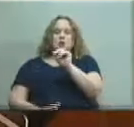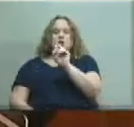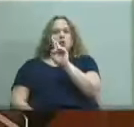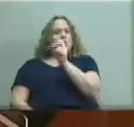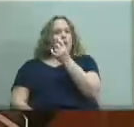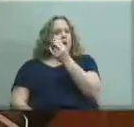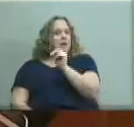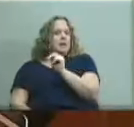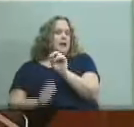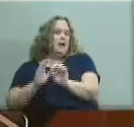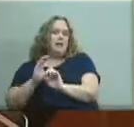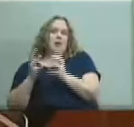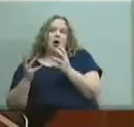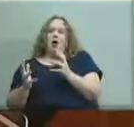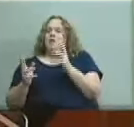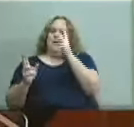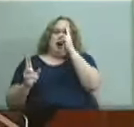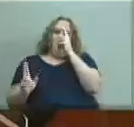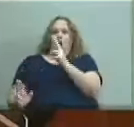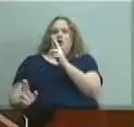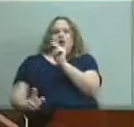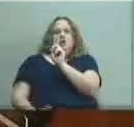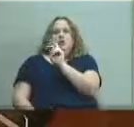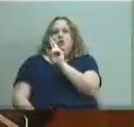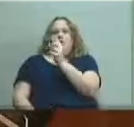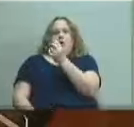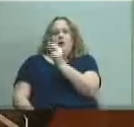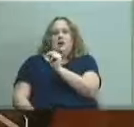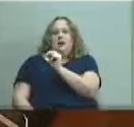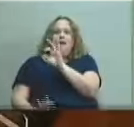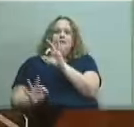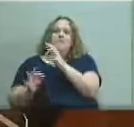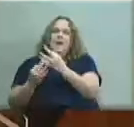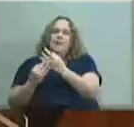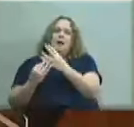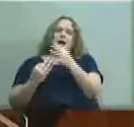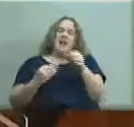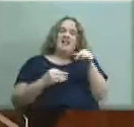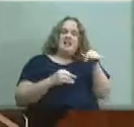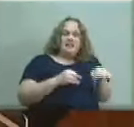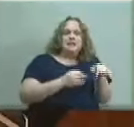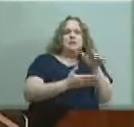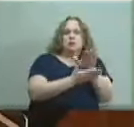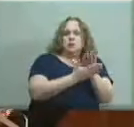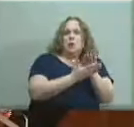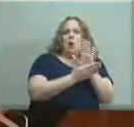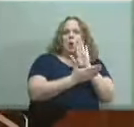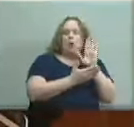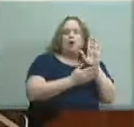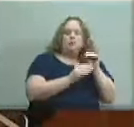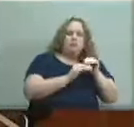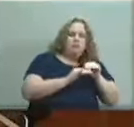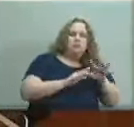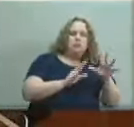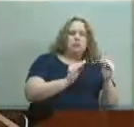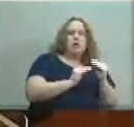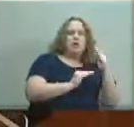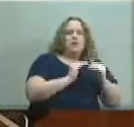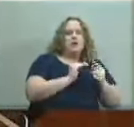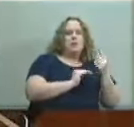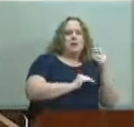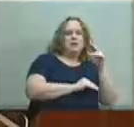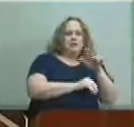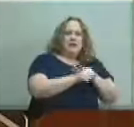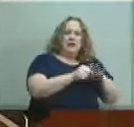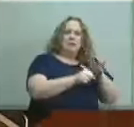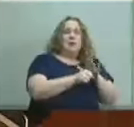already does this public school will serve more than one neighborhood finally you don't build new